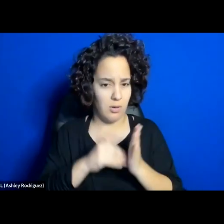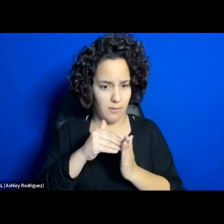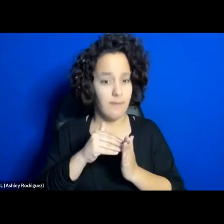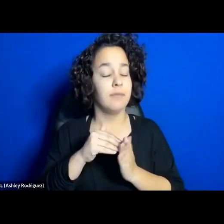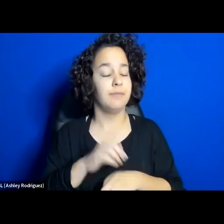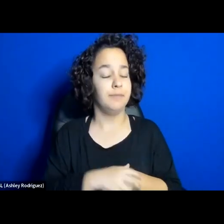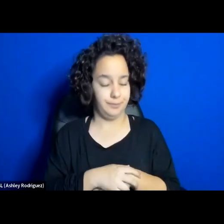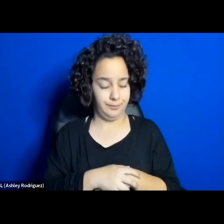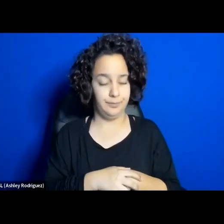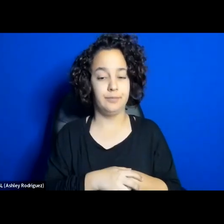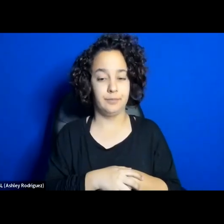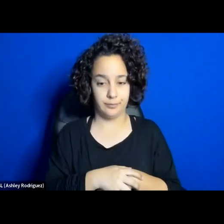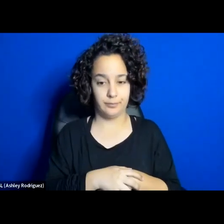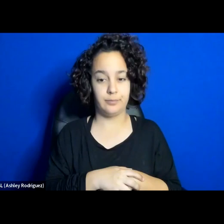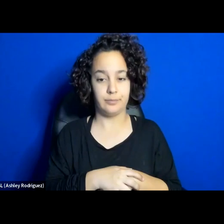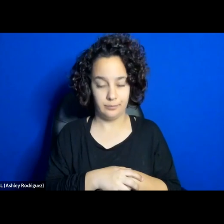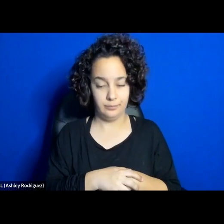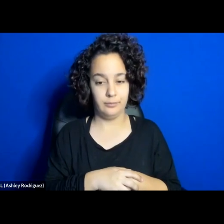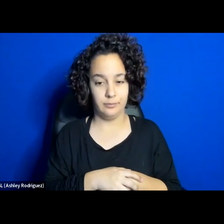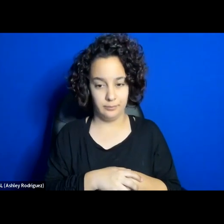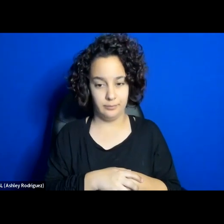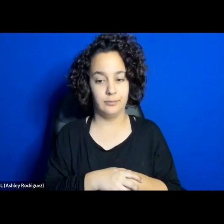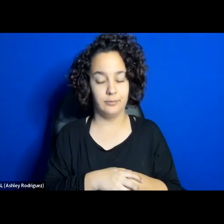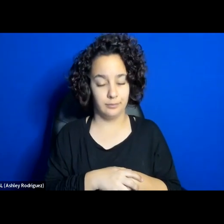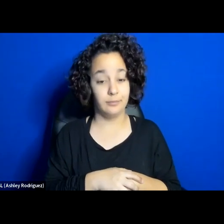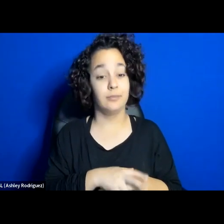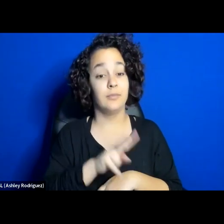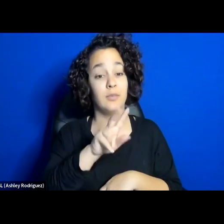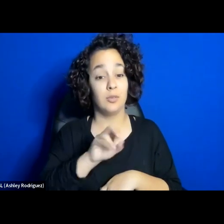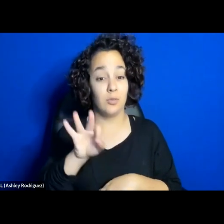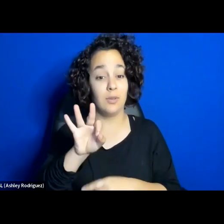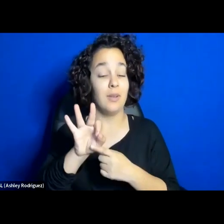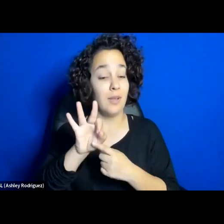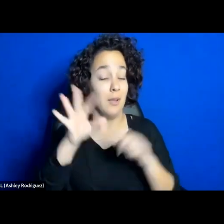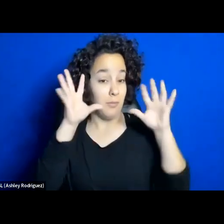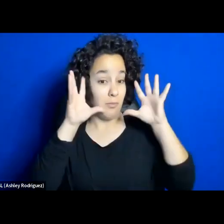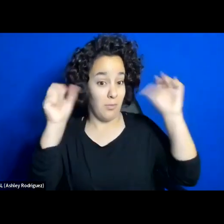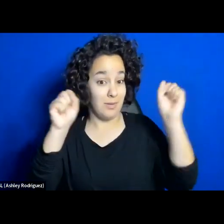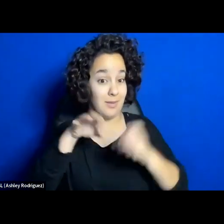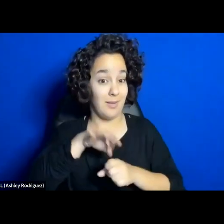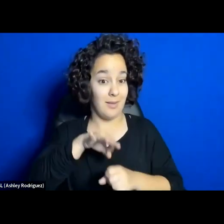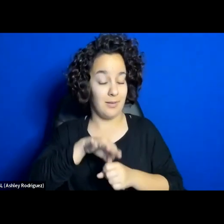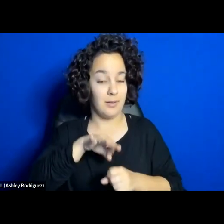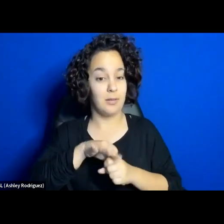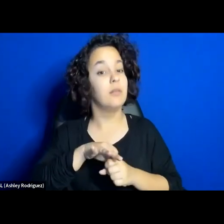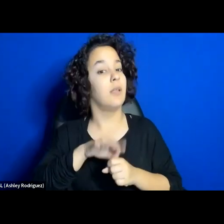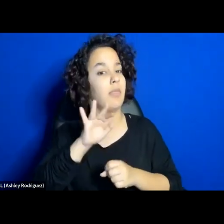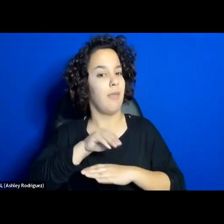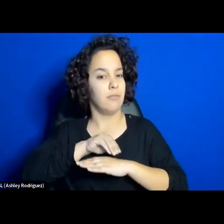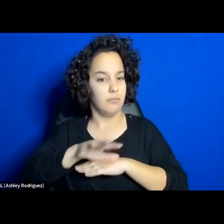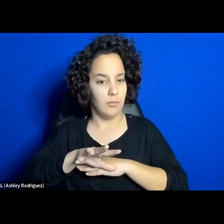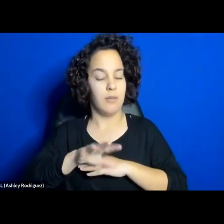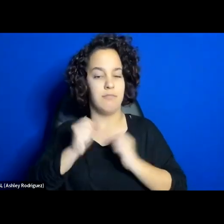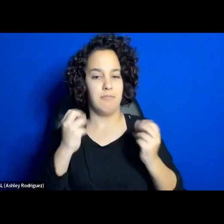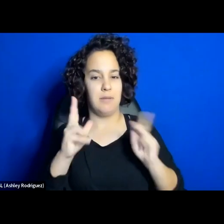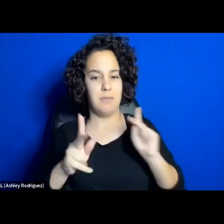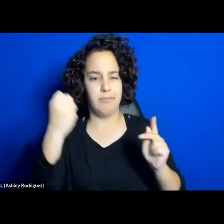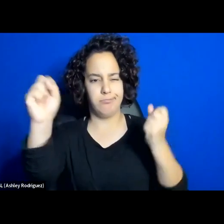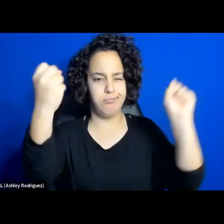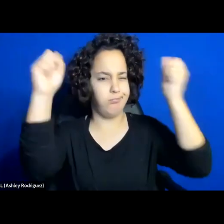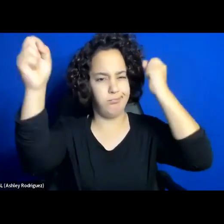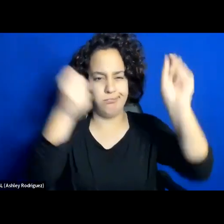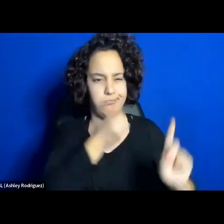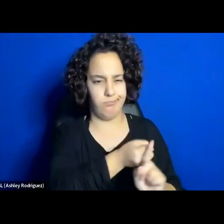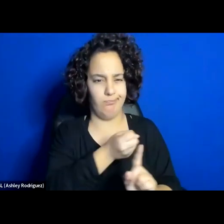protests. The controversial result of the 2009 presidential election led to a series of nationwide protests known